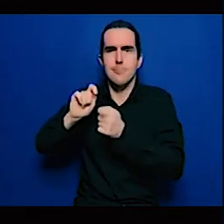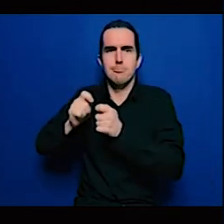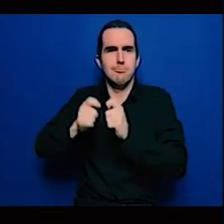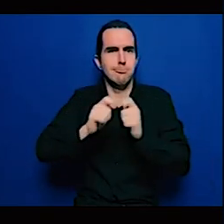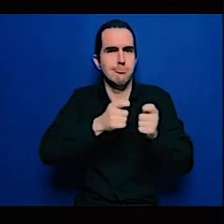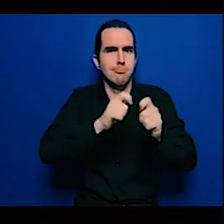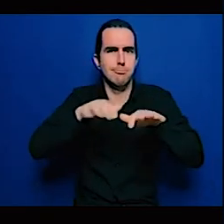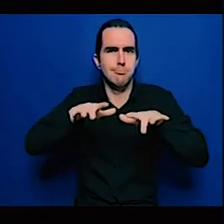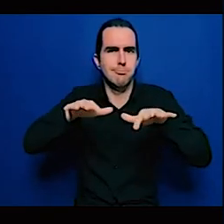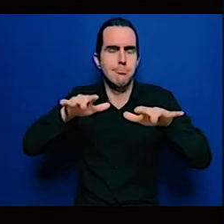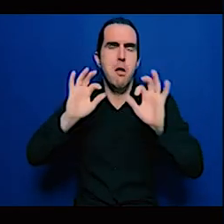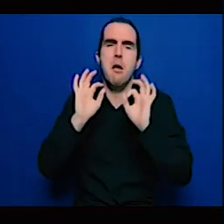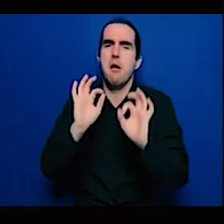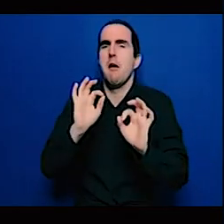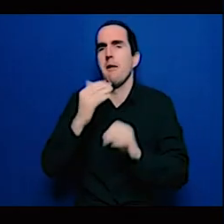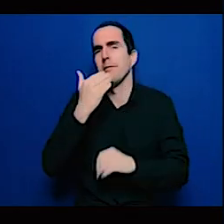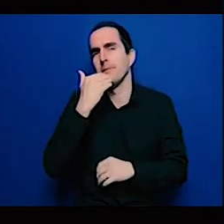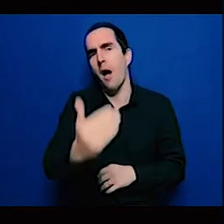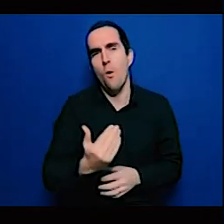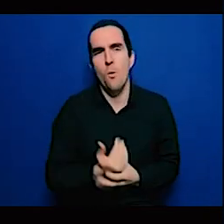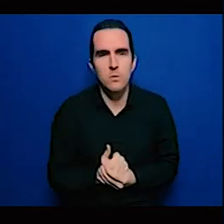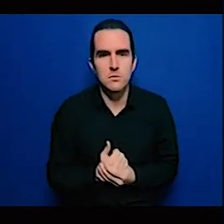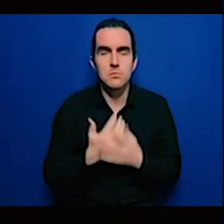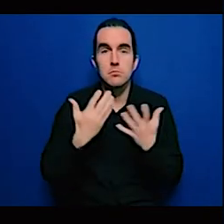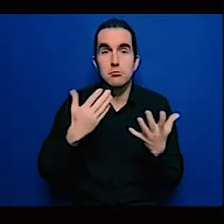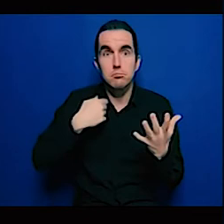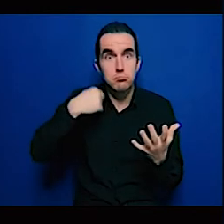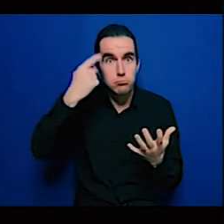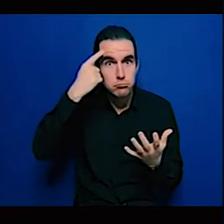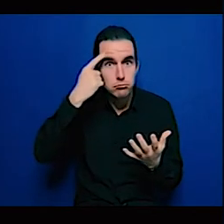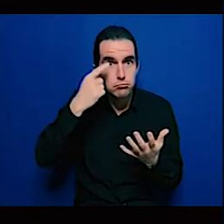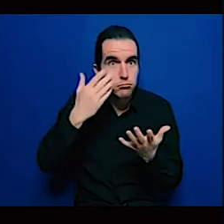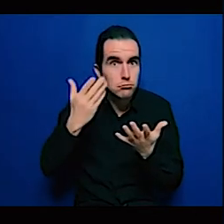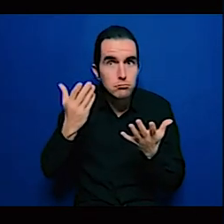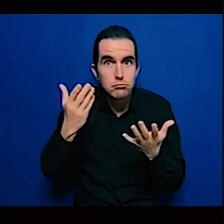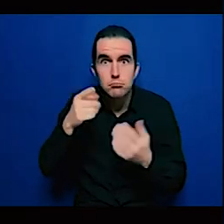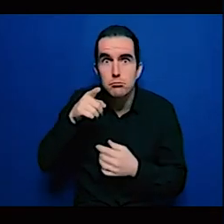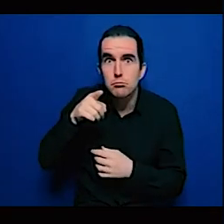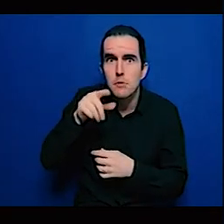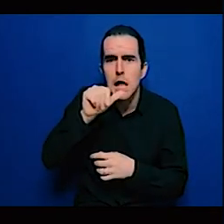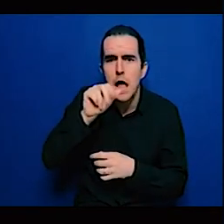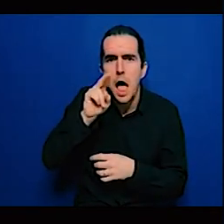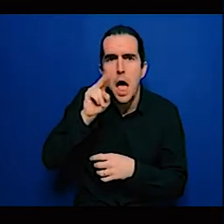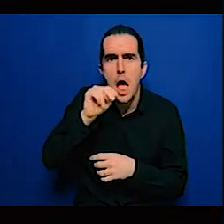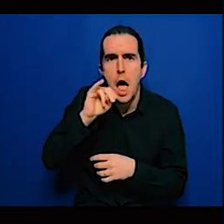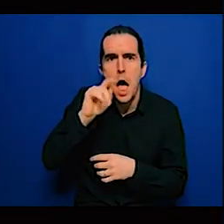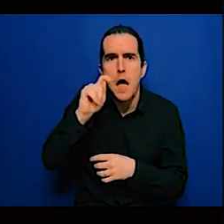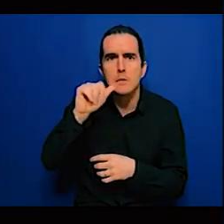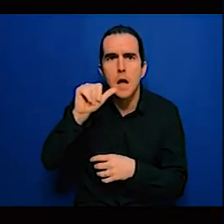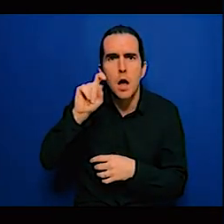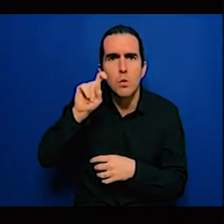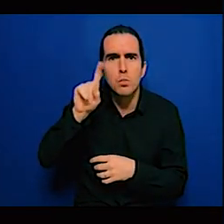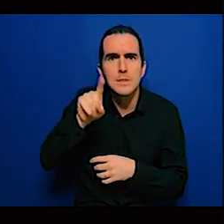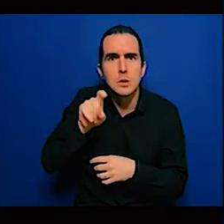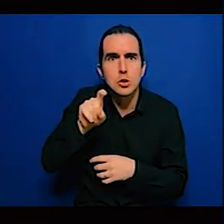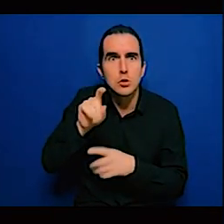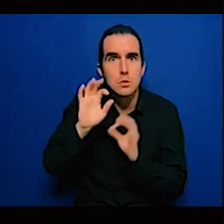are finishing off I just want all of you to think about what